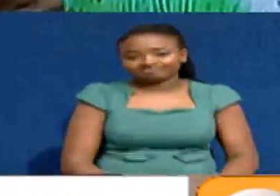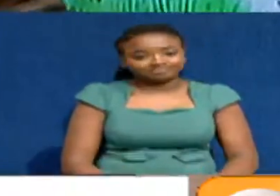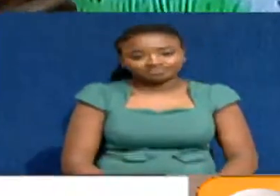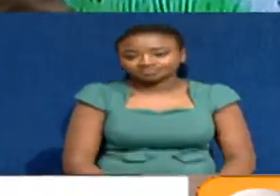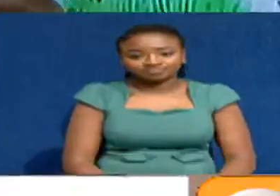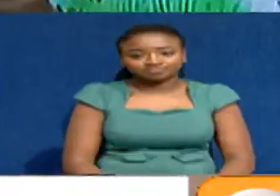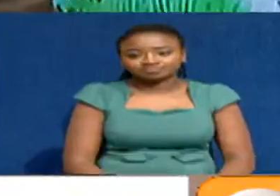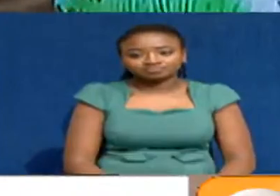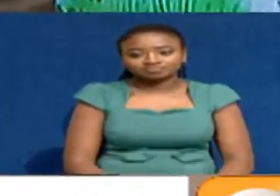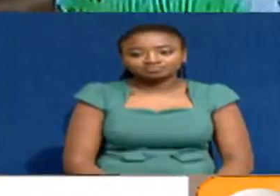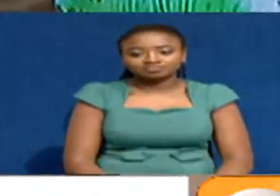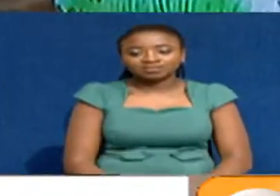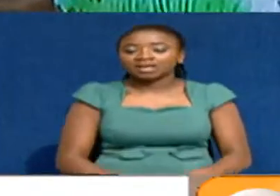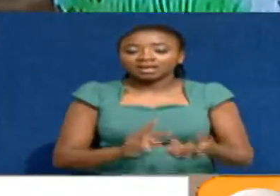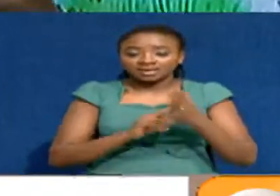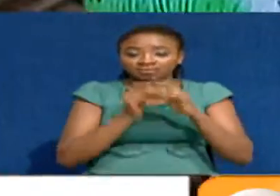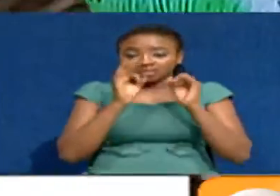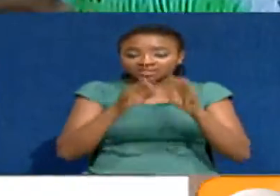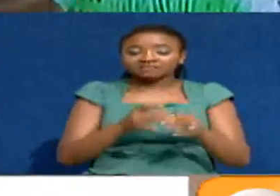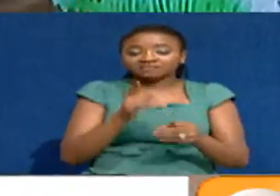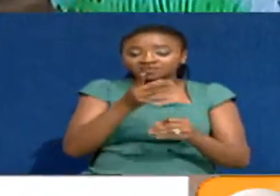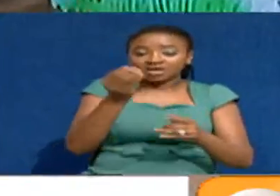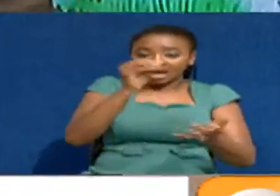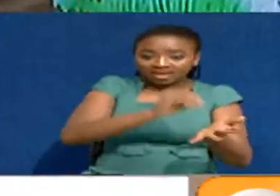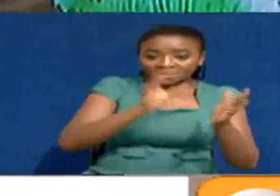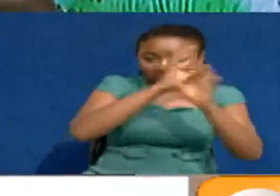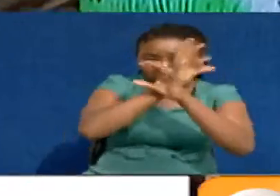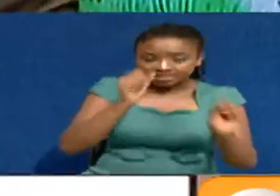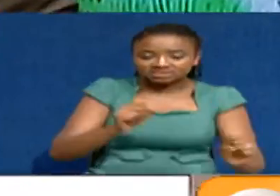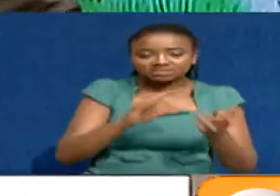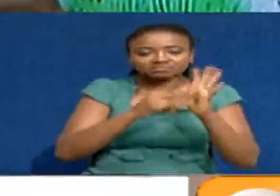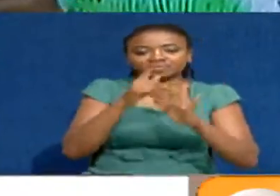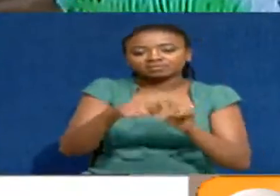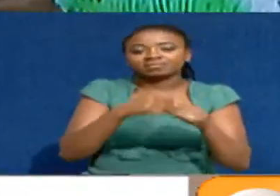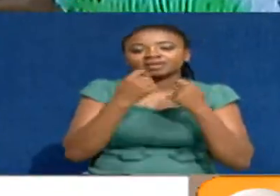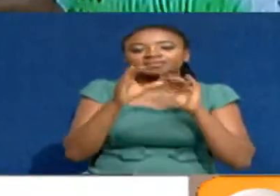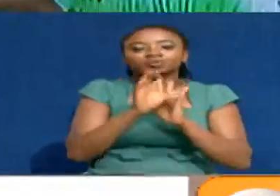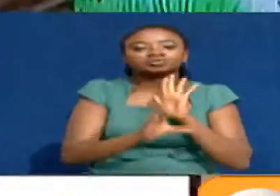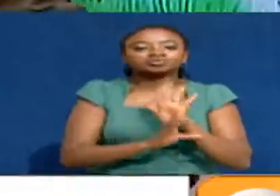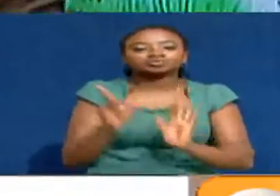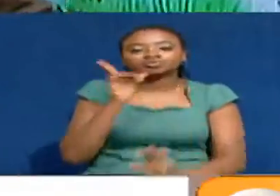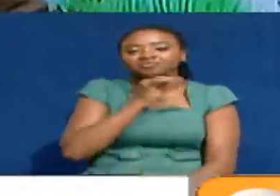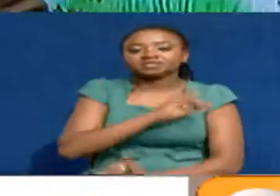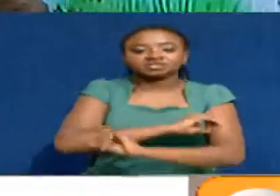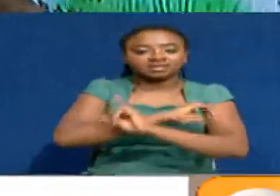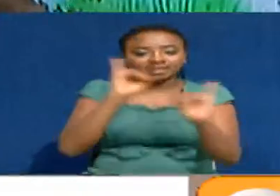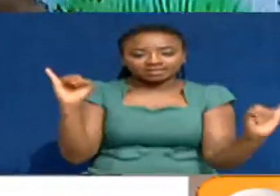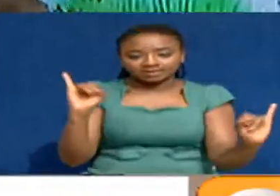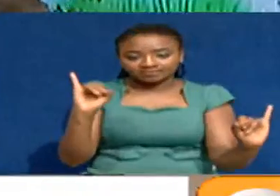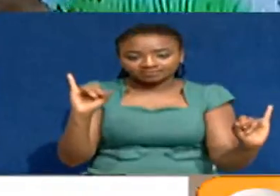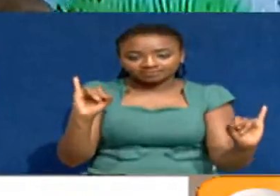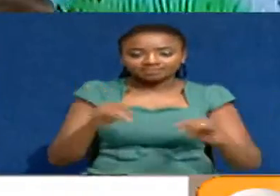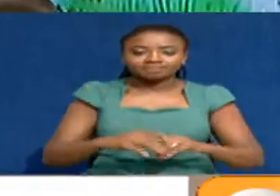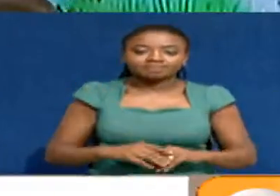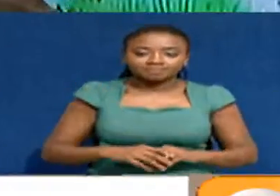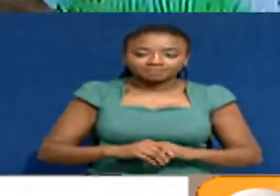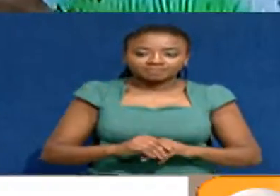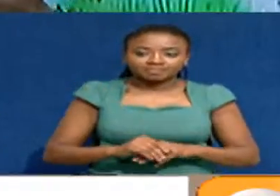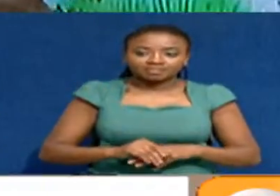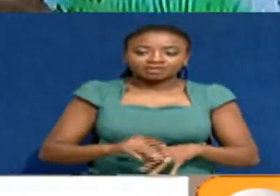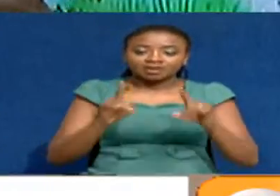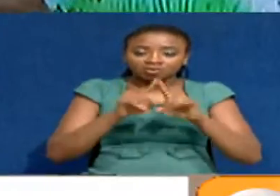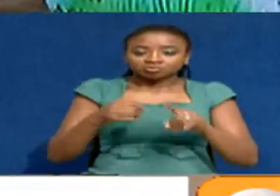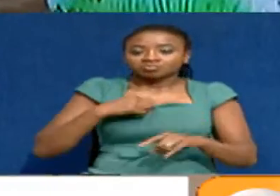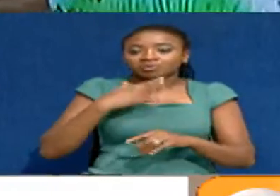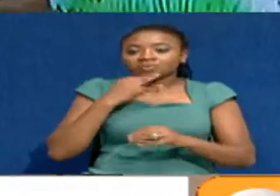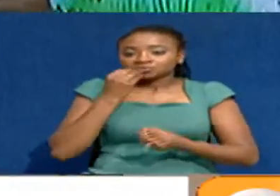unconstitutional and unfair on his part. If it is true, he is pushing to go that direction. Okay. I want to